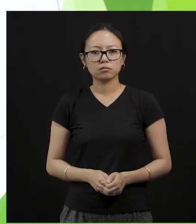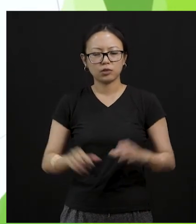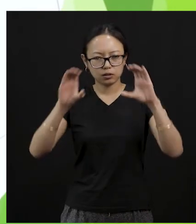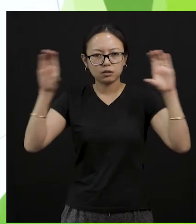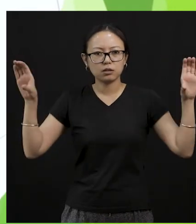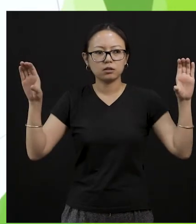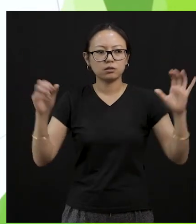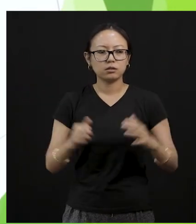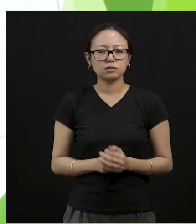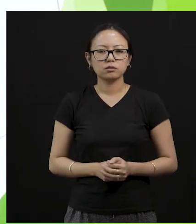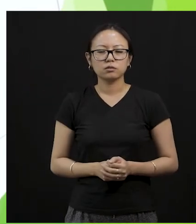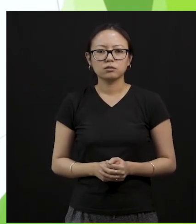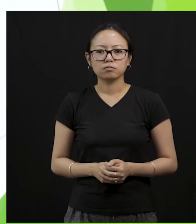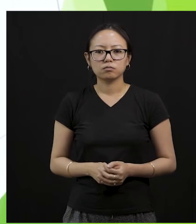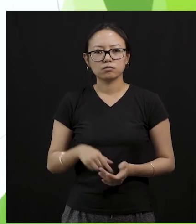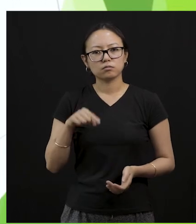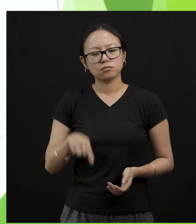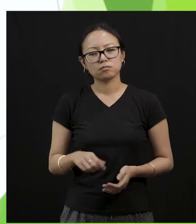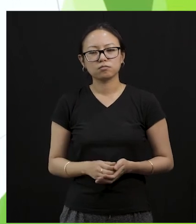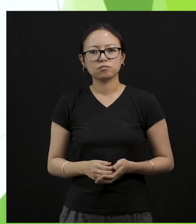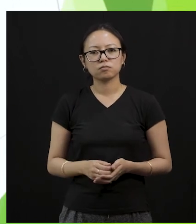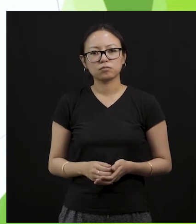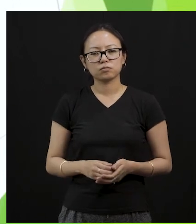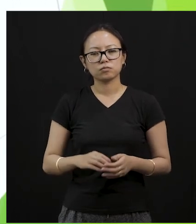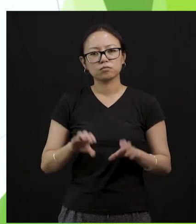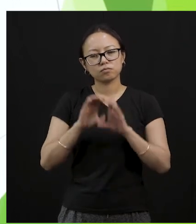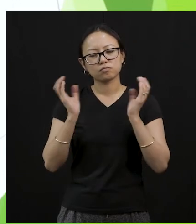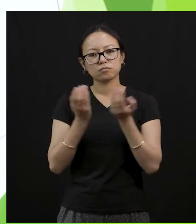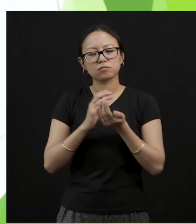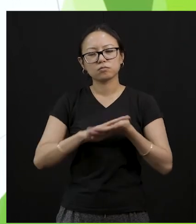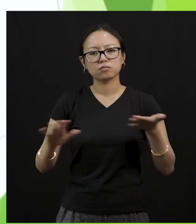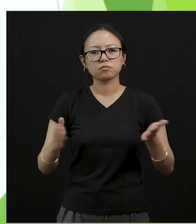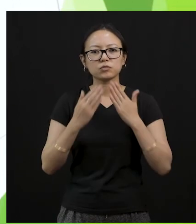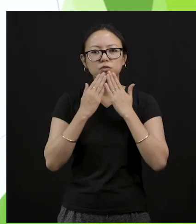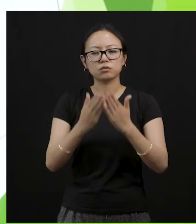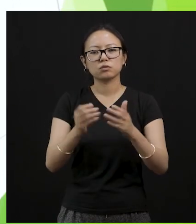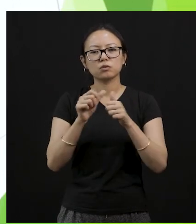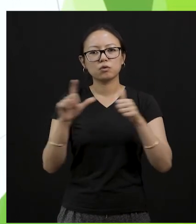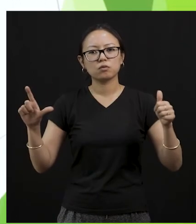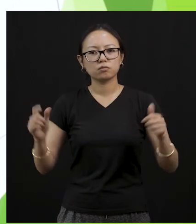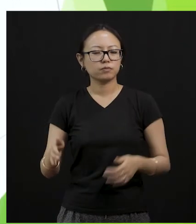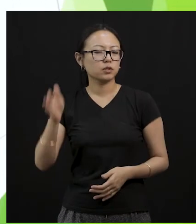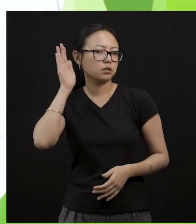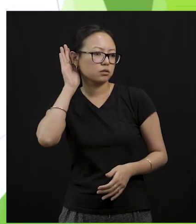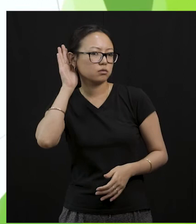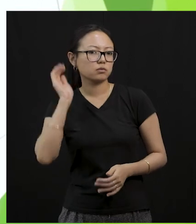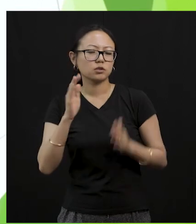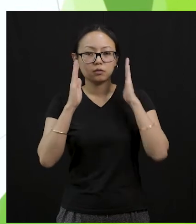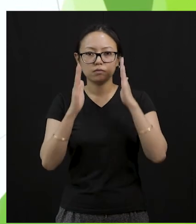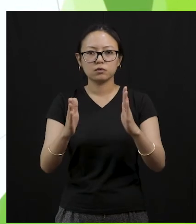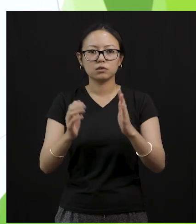Clear? Okay. So this is it for today. A big thank you to you all for listening to me so carefully